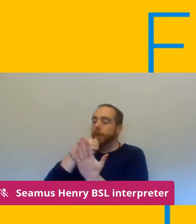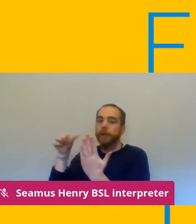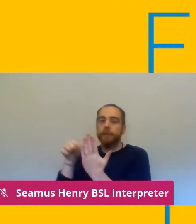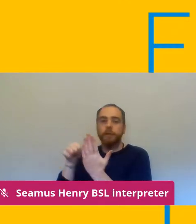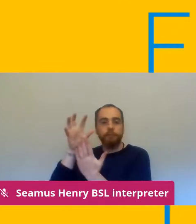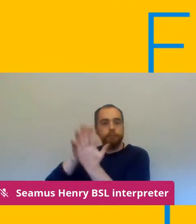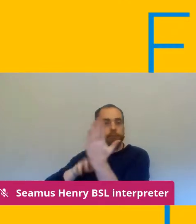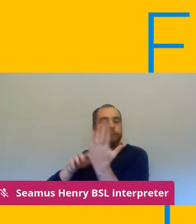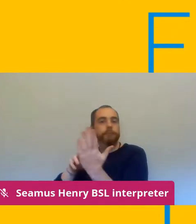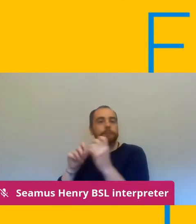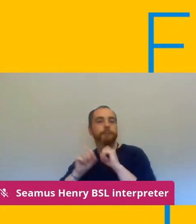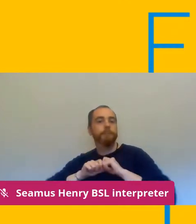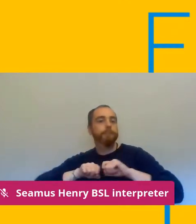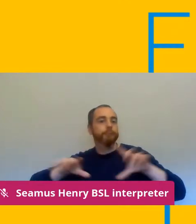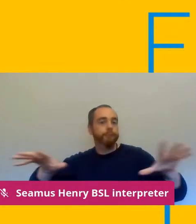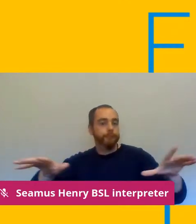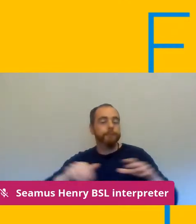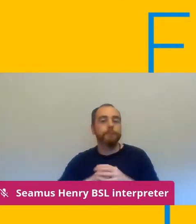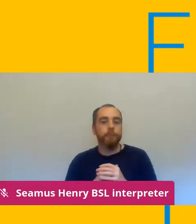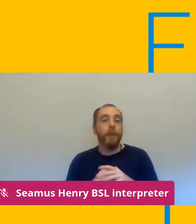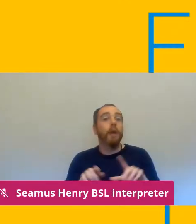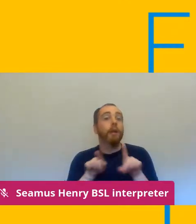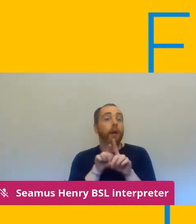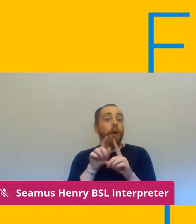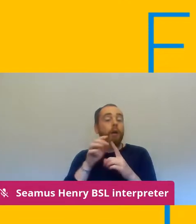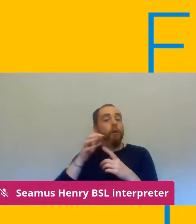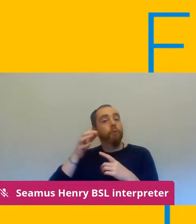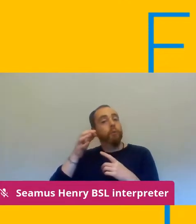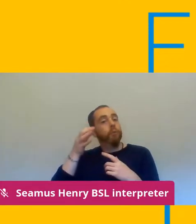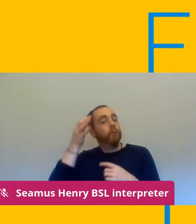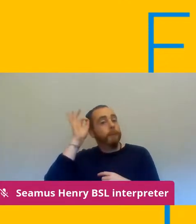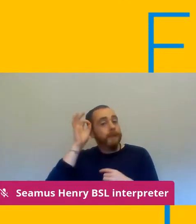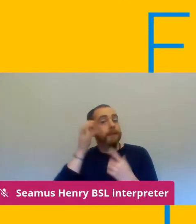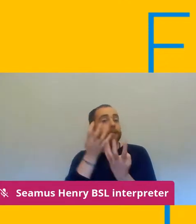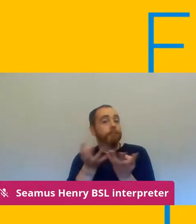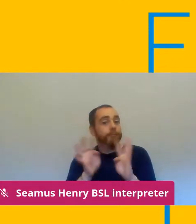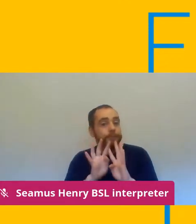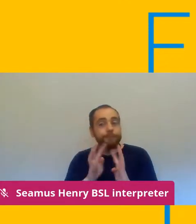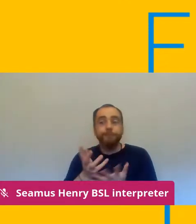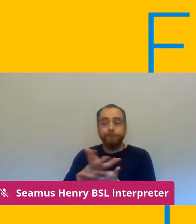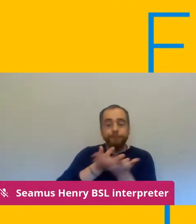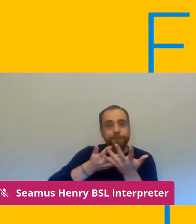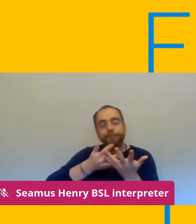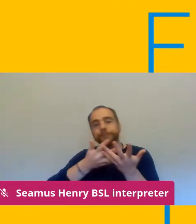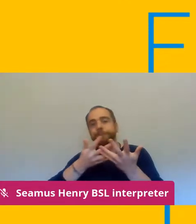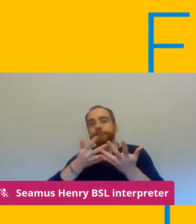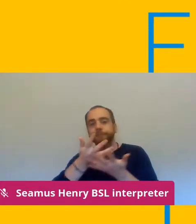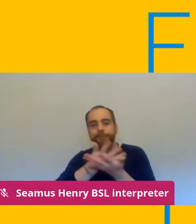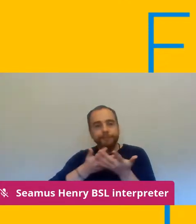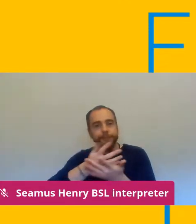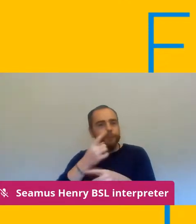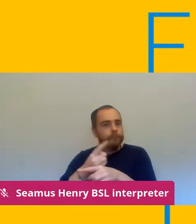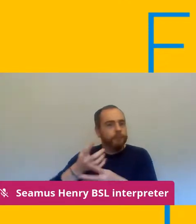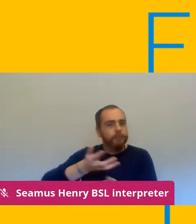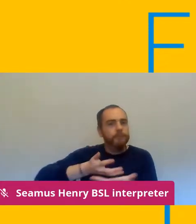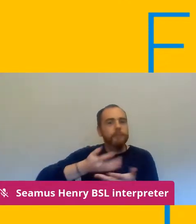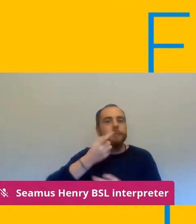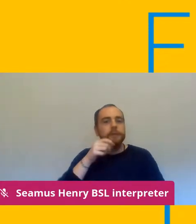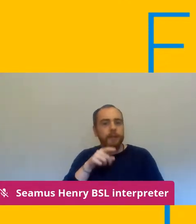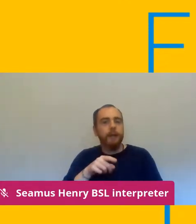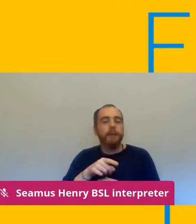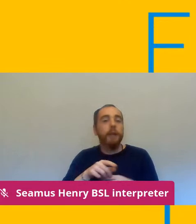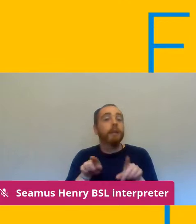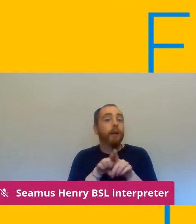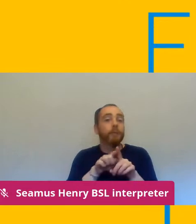negotiating committees in terms as you're escalating these issues and you know we can initiate a ballot